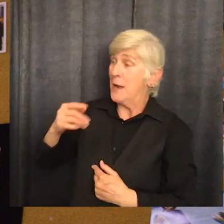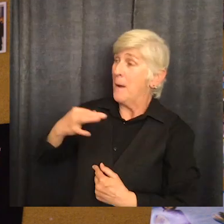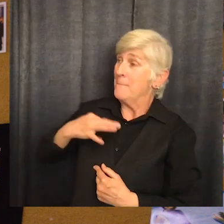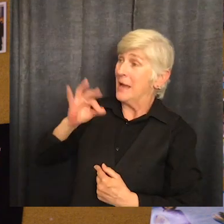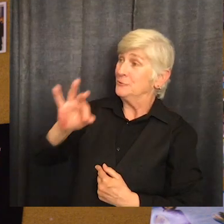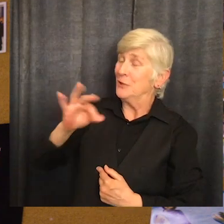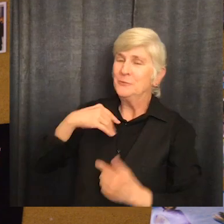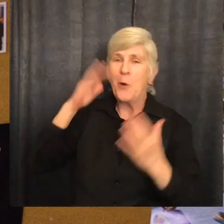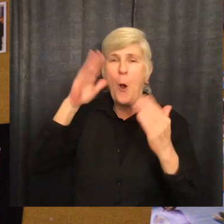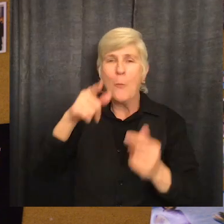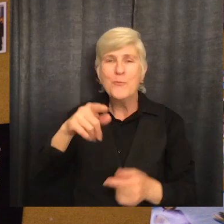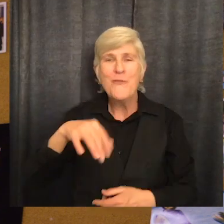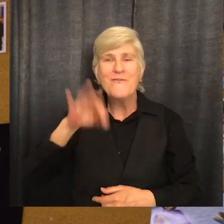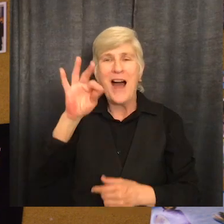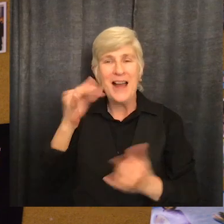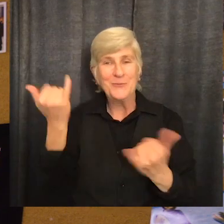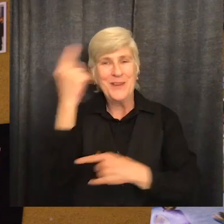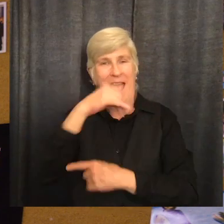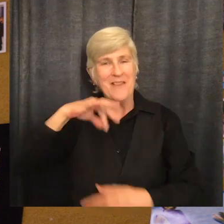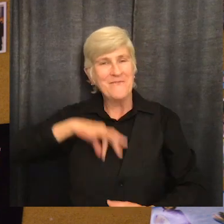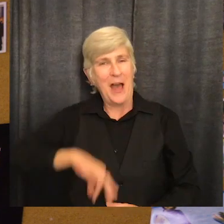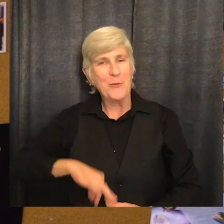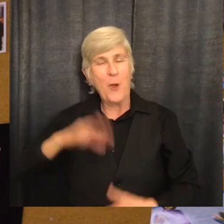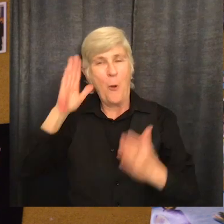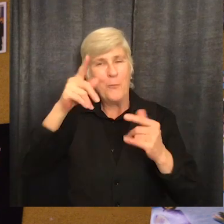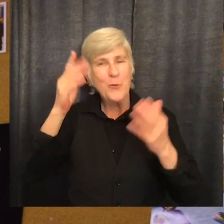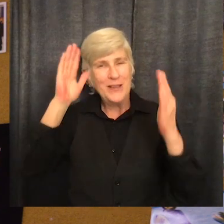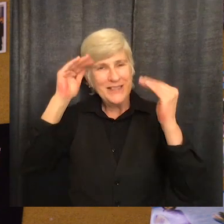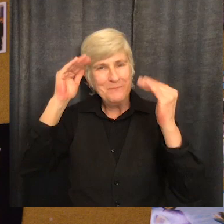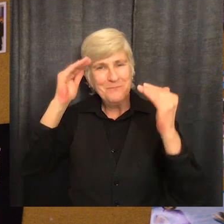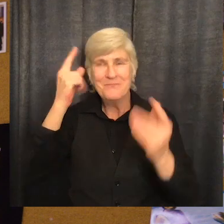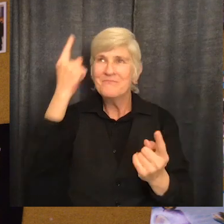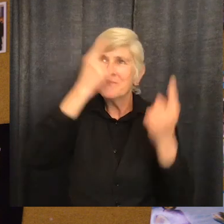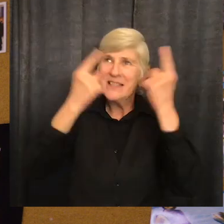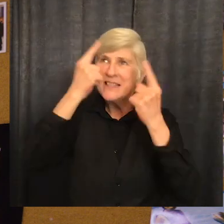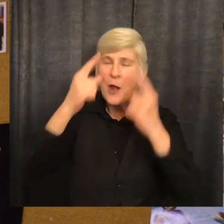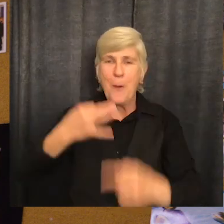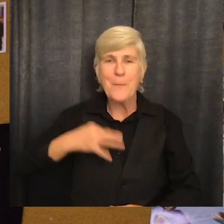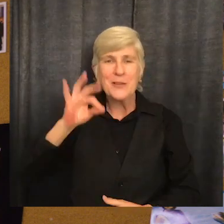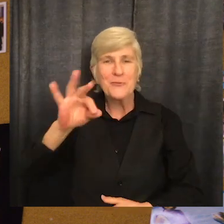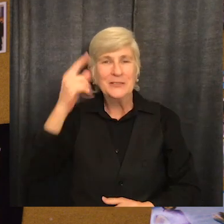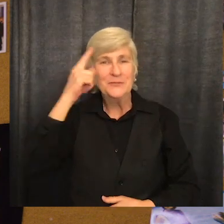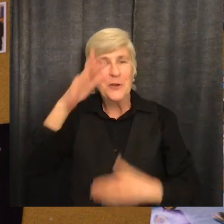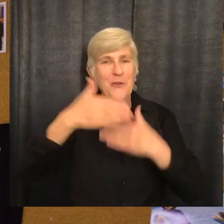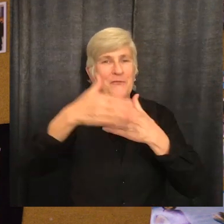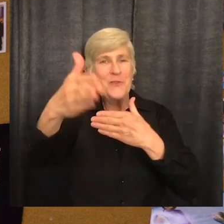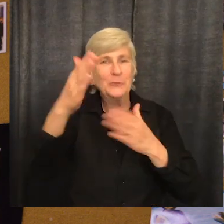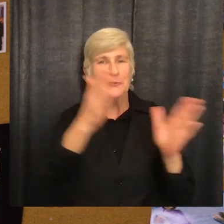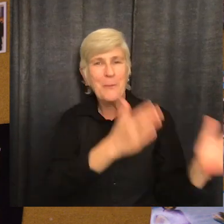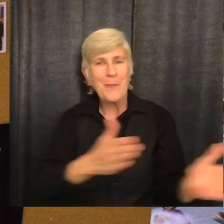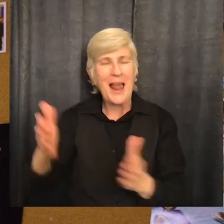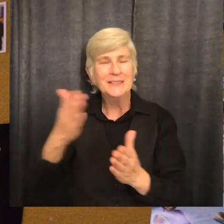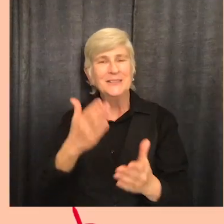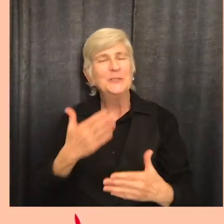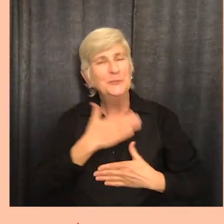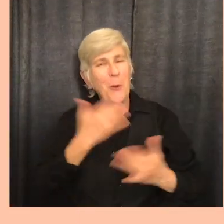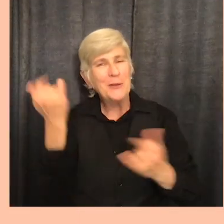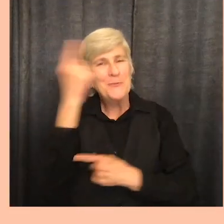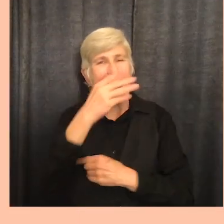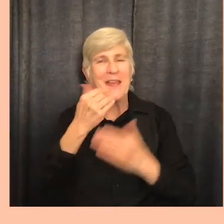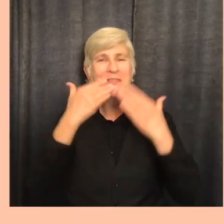find today valuable, and we hope you consider Pinterest for your future plans. Enjoy today, and thank you again for being here.